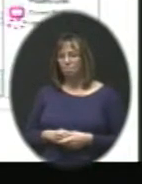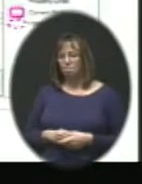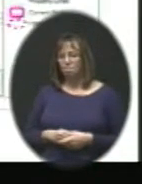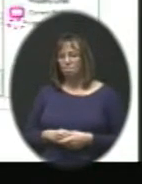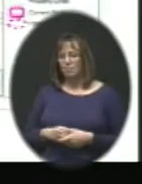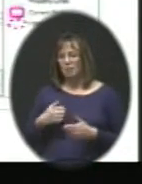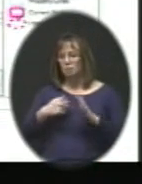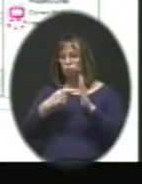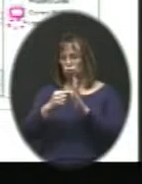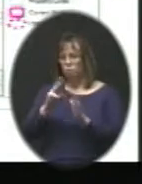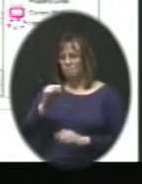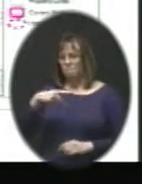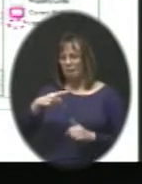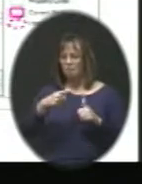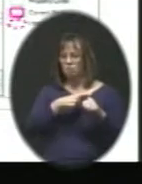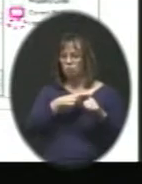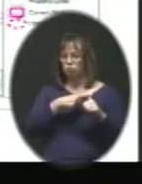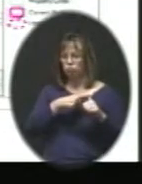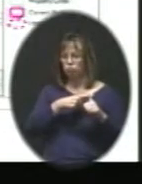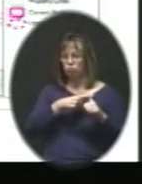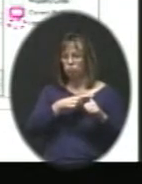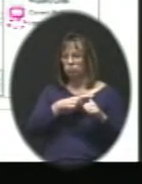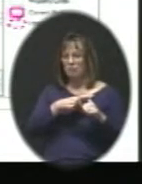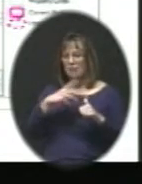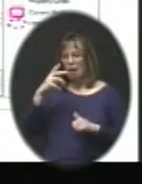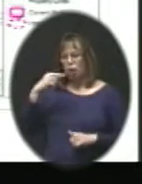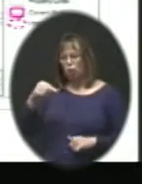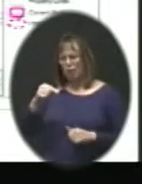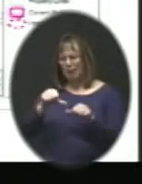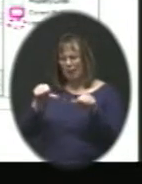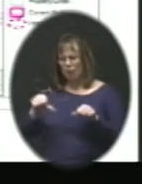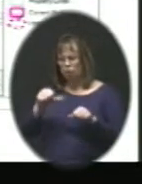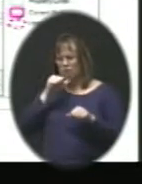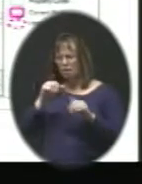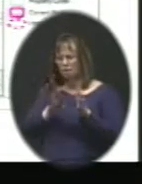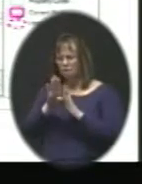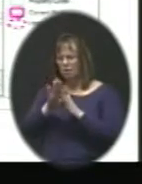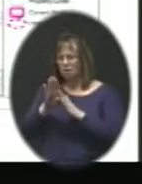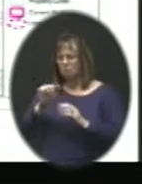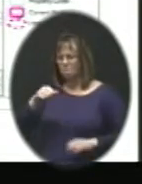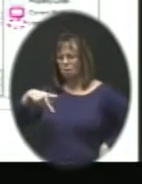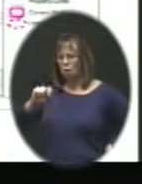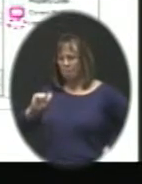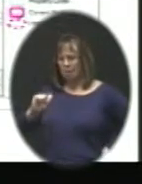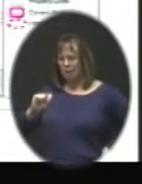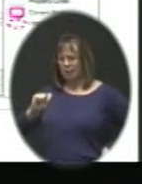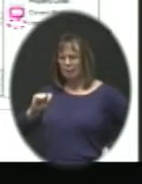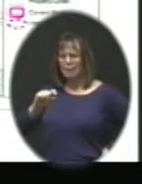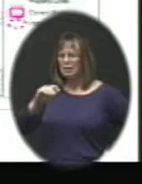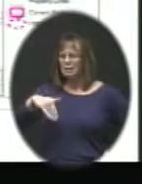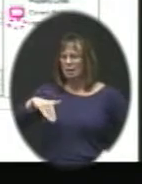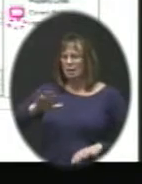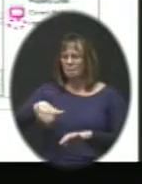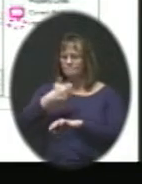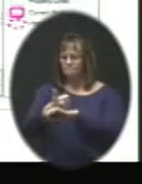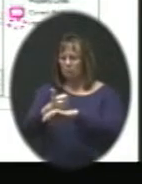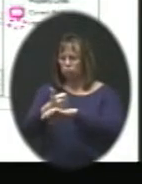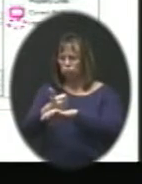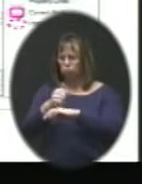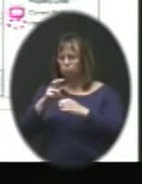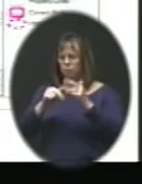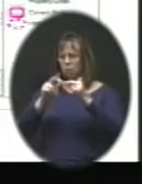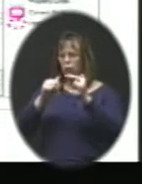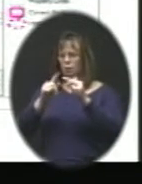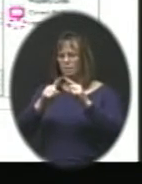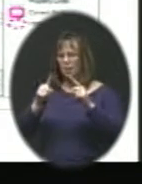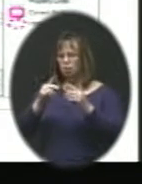I'm going to show you the map first and then come back. So that pretty green area is an undeveloped apartment complex. It's not there yet. And as you can see, it is